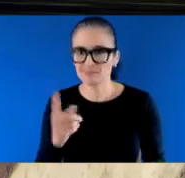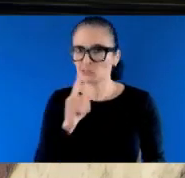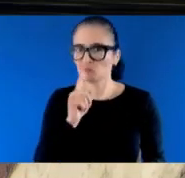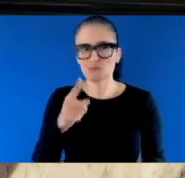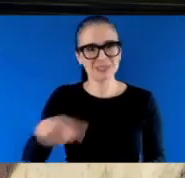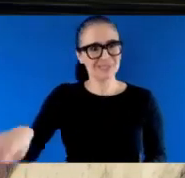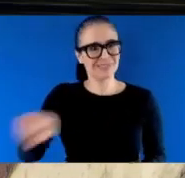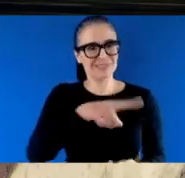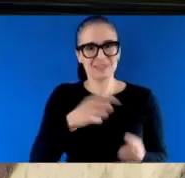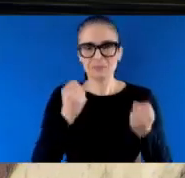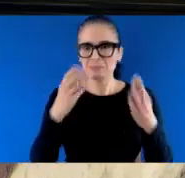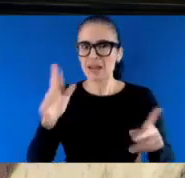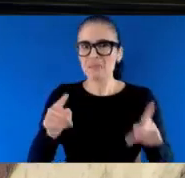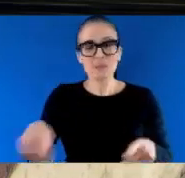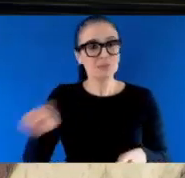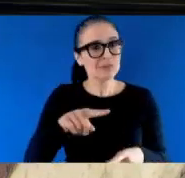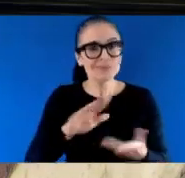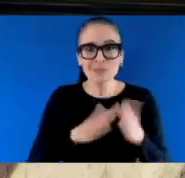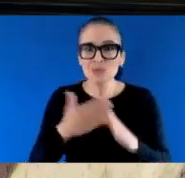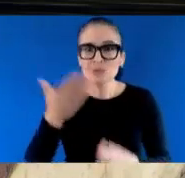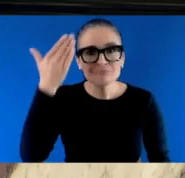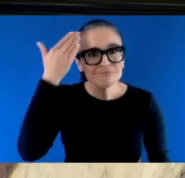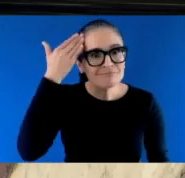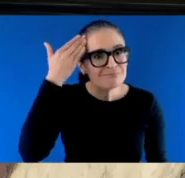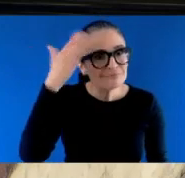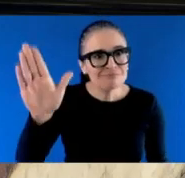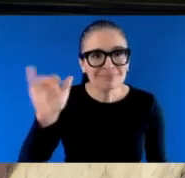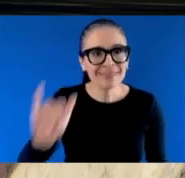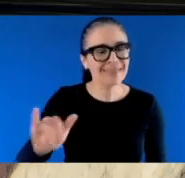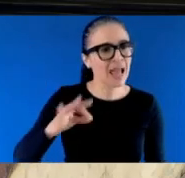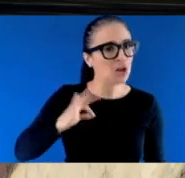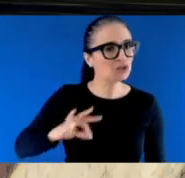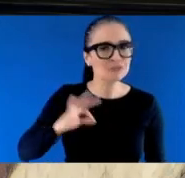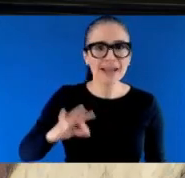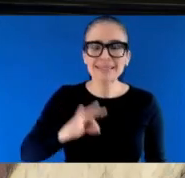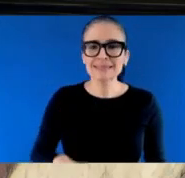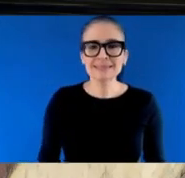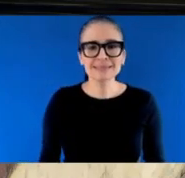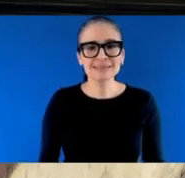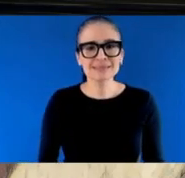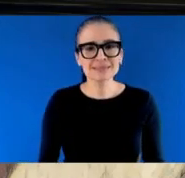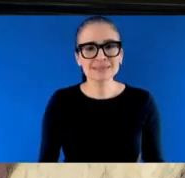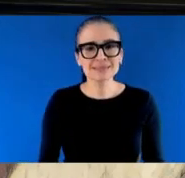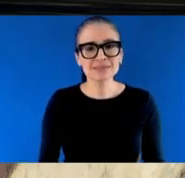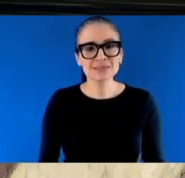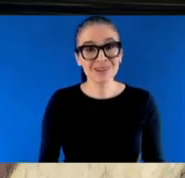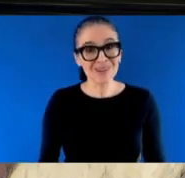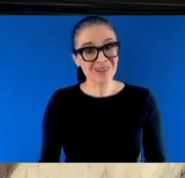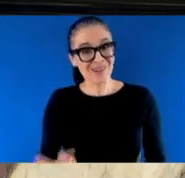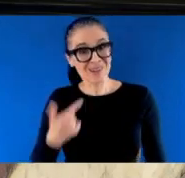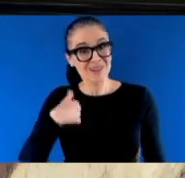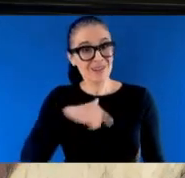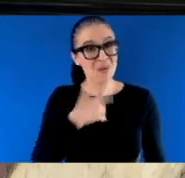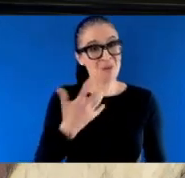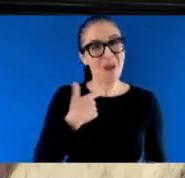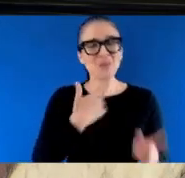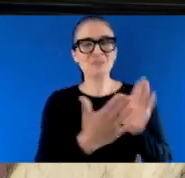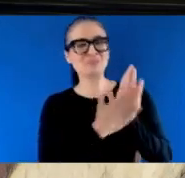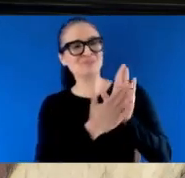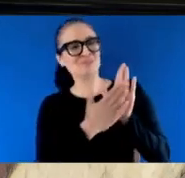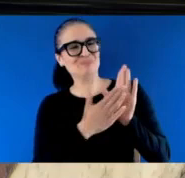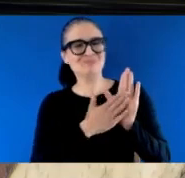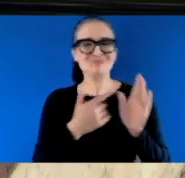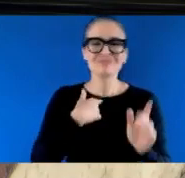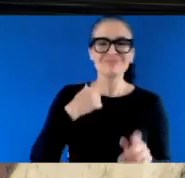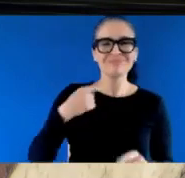want credit for what they do, but I don't think we've done a good job selling the renter's tax credit so folks understand that they actually get that